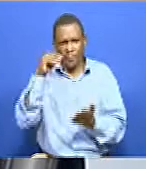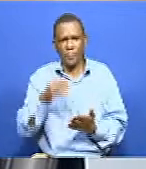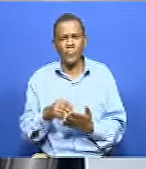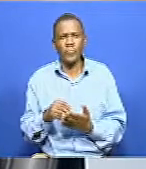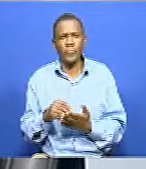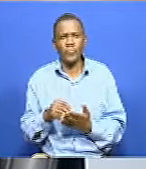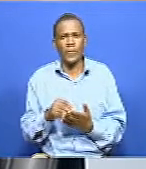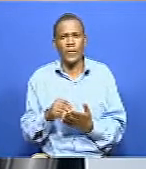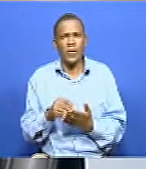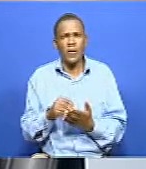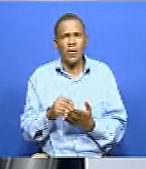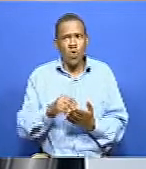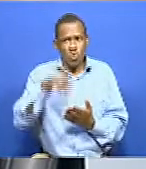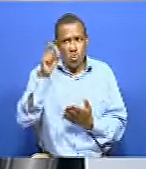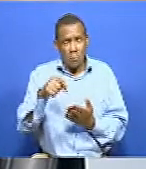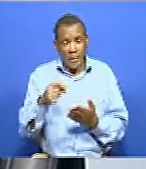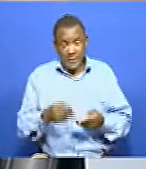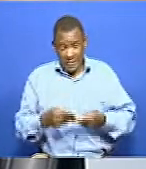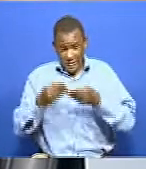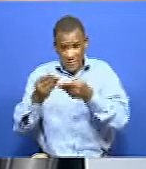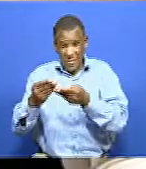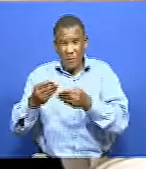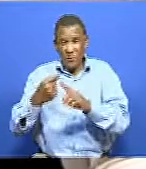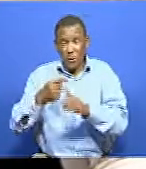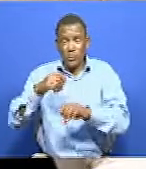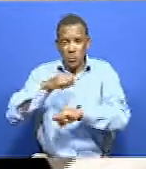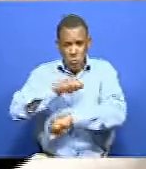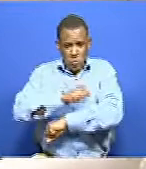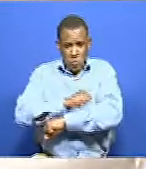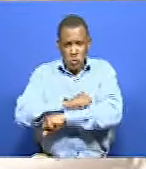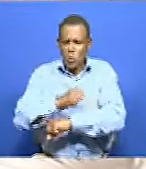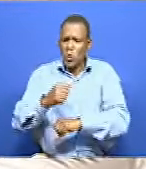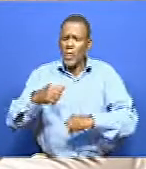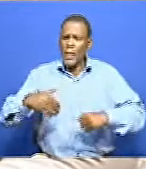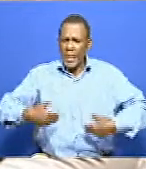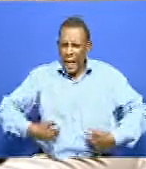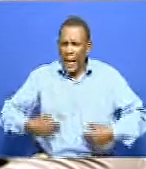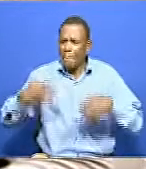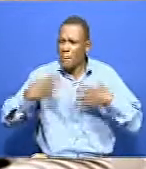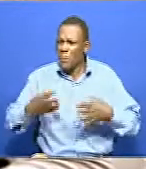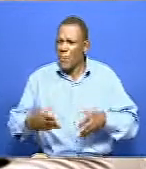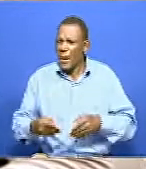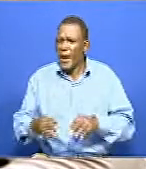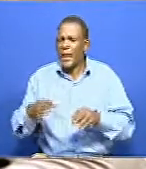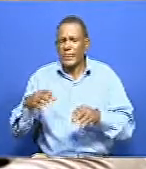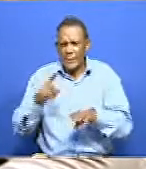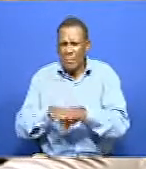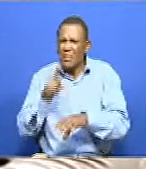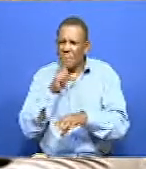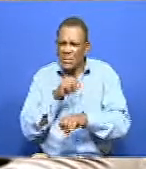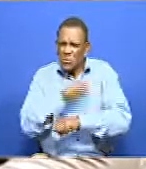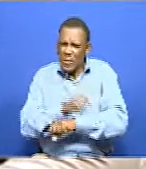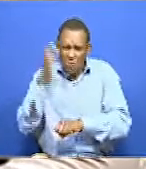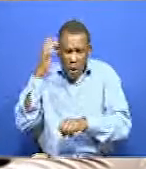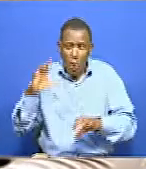communication by the time the young pupils are getting out there, they already know how to communicate regardless